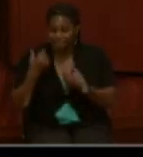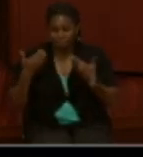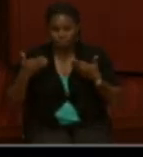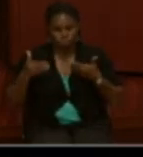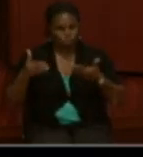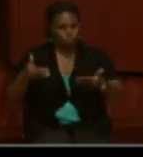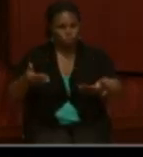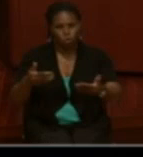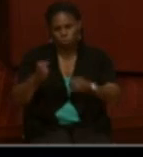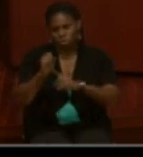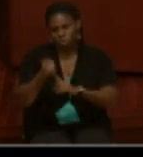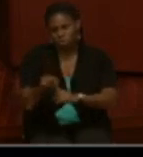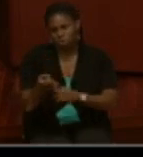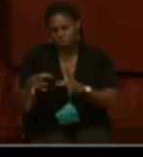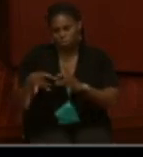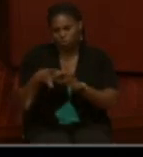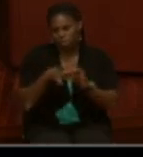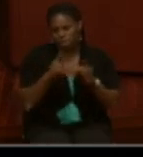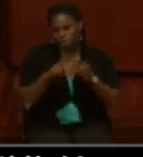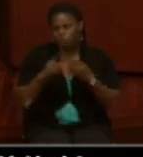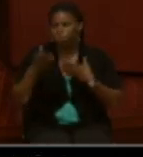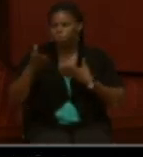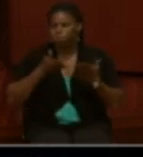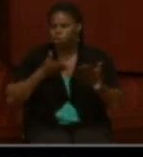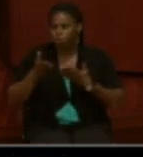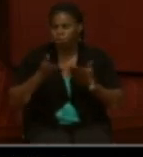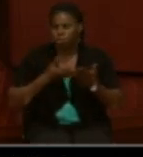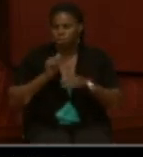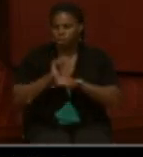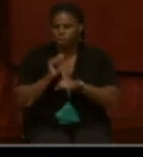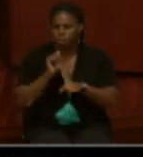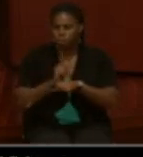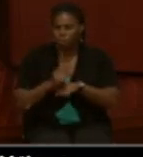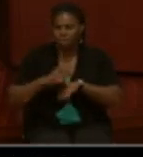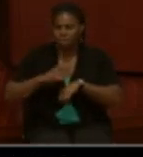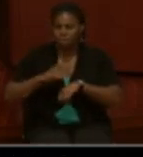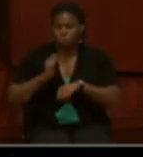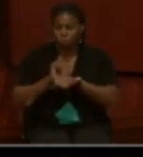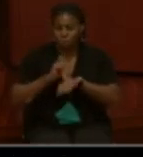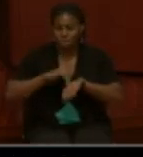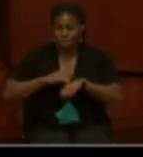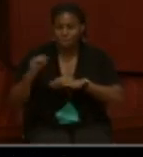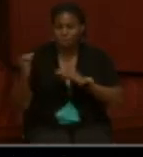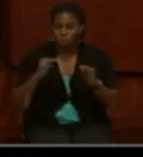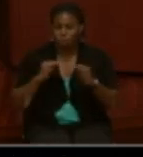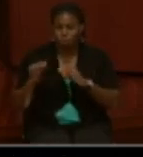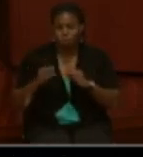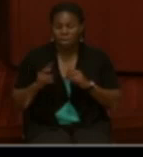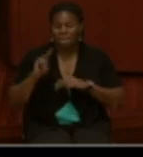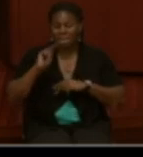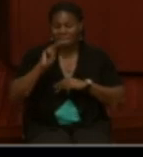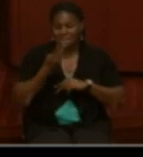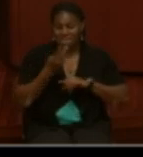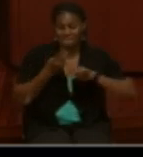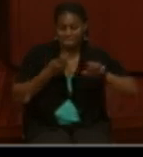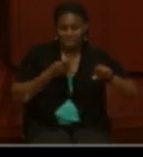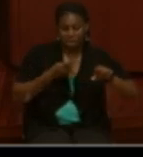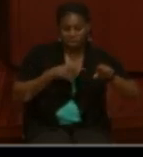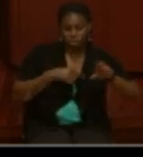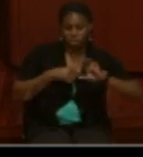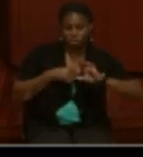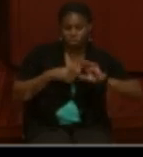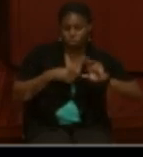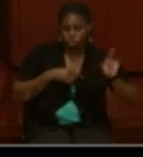case that it was related to service and duty performed during the war. The second card on the right shows that he was in the